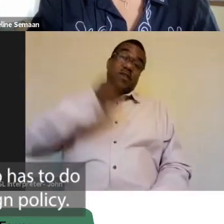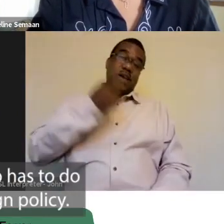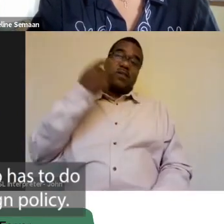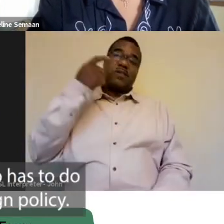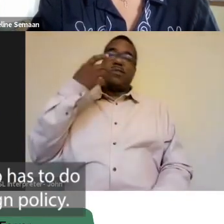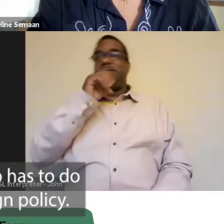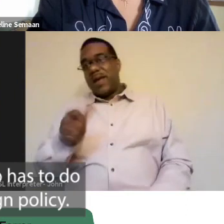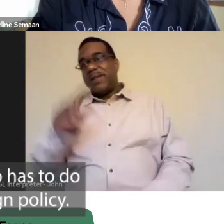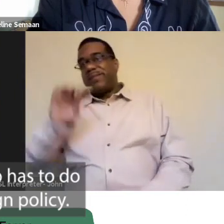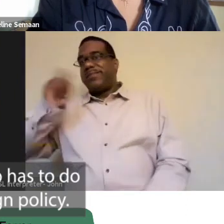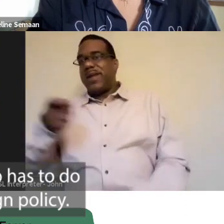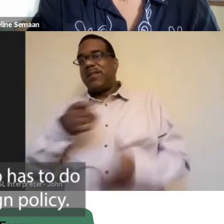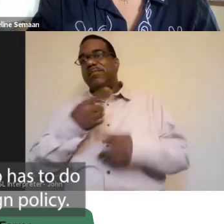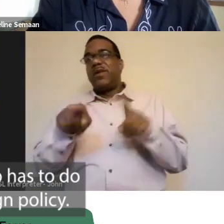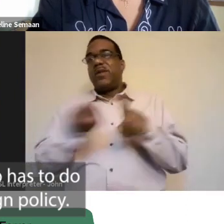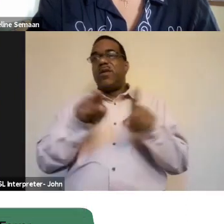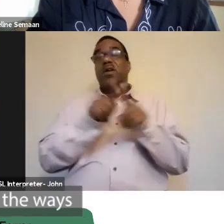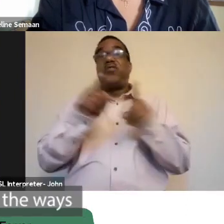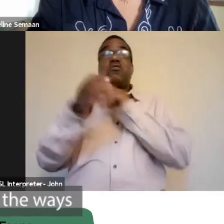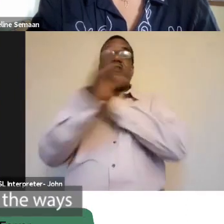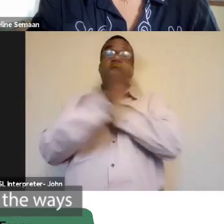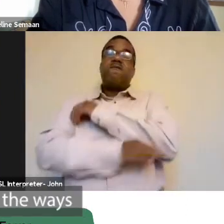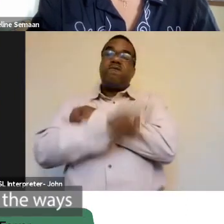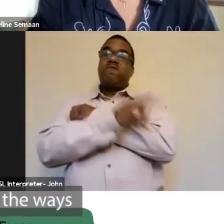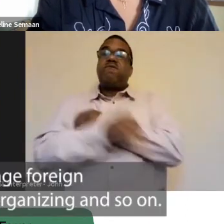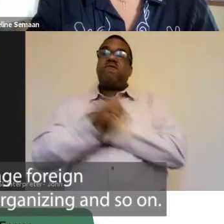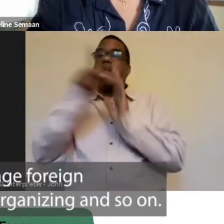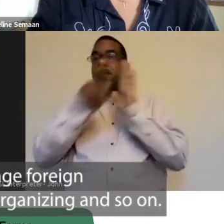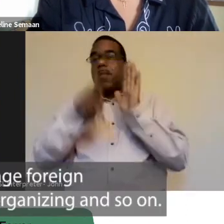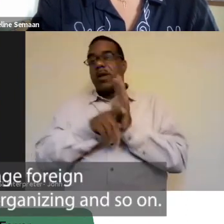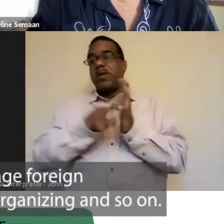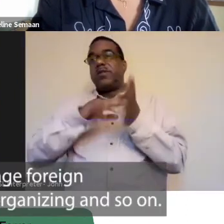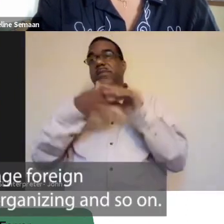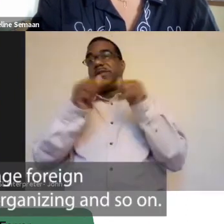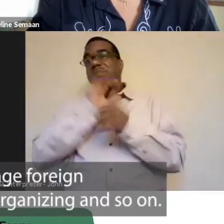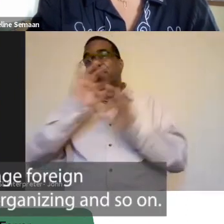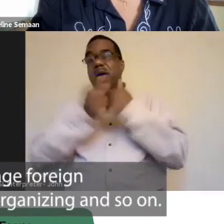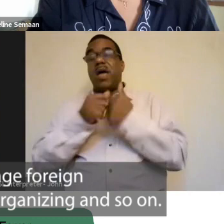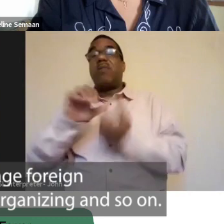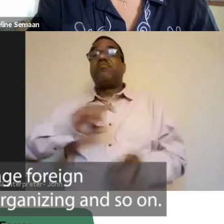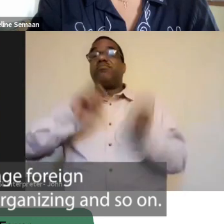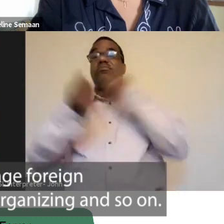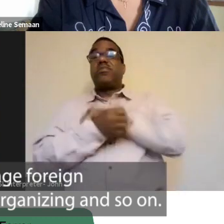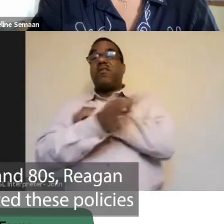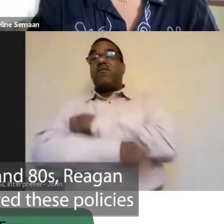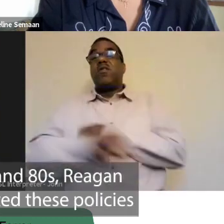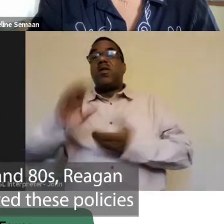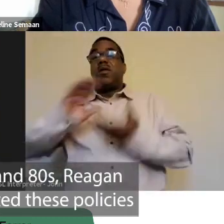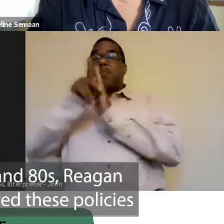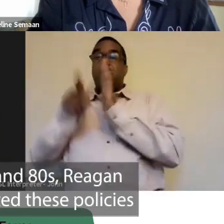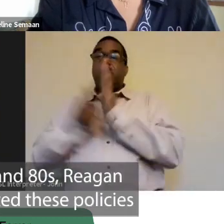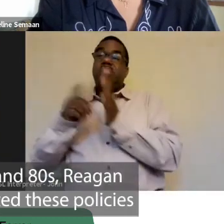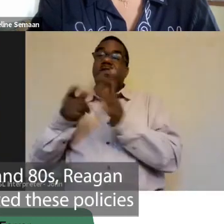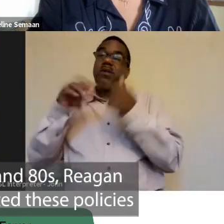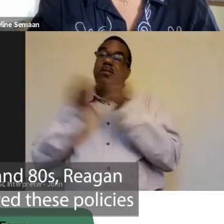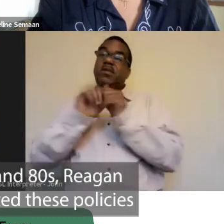I think it also has to do with foreign policy and one of the ways that we change foreign policy is community organizing. And so, in the 80s,